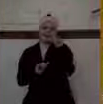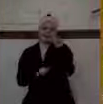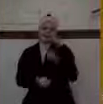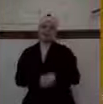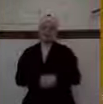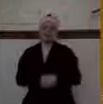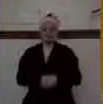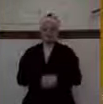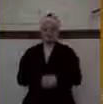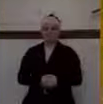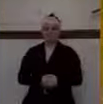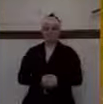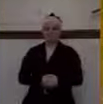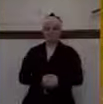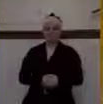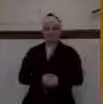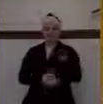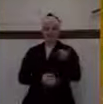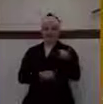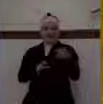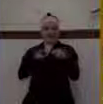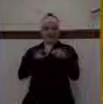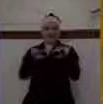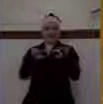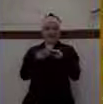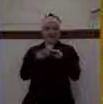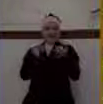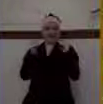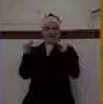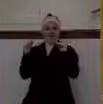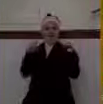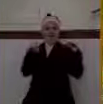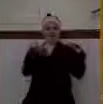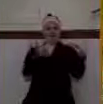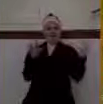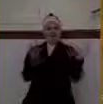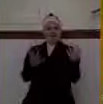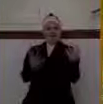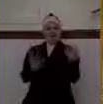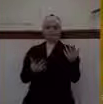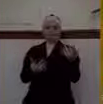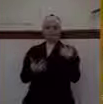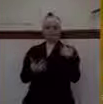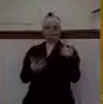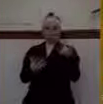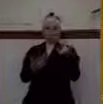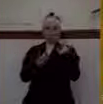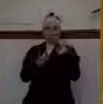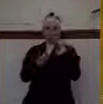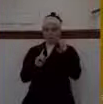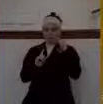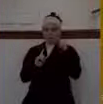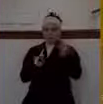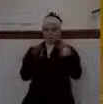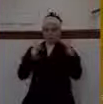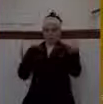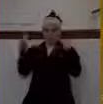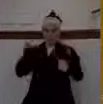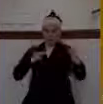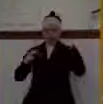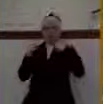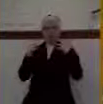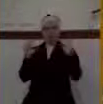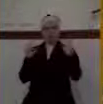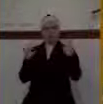Well, you know, that story basically teaches us that we all love to keep up appearances, right? We like to kind of present an